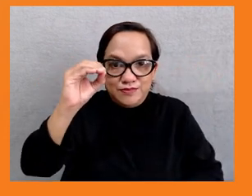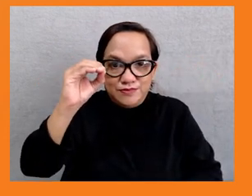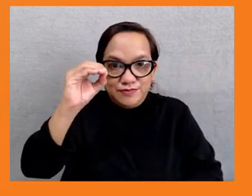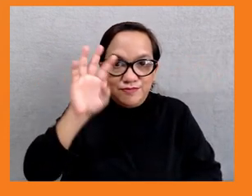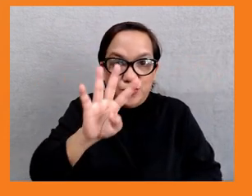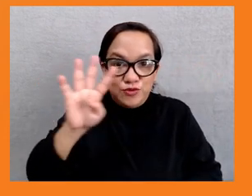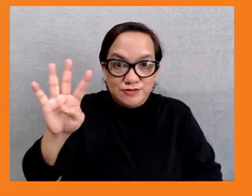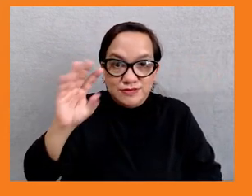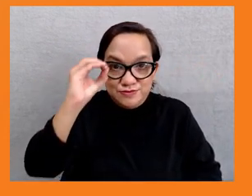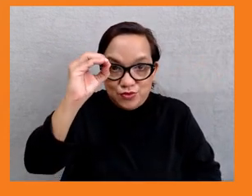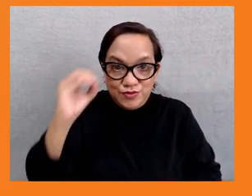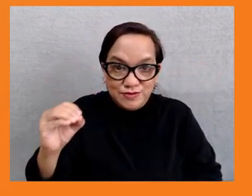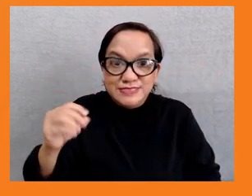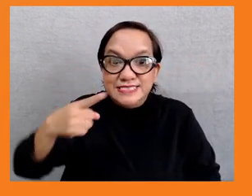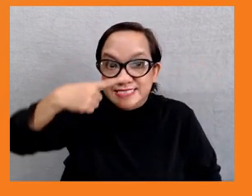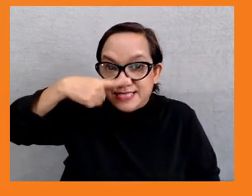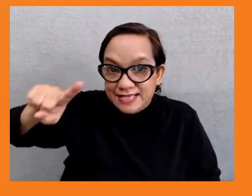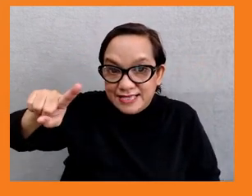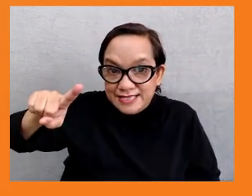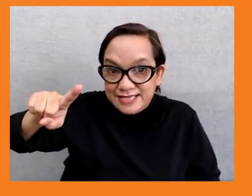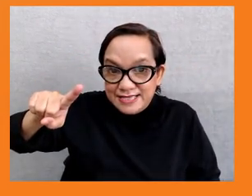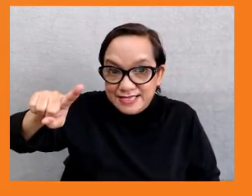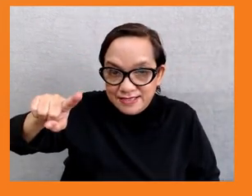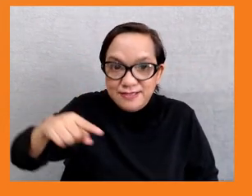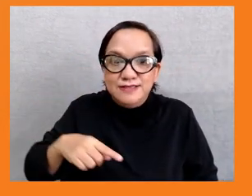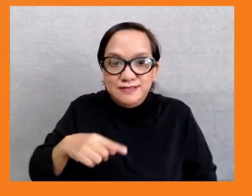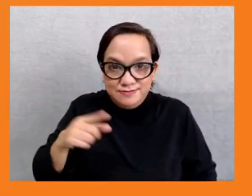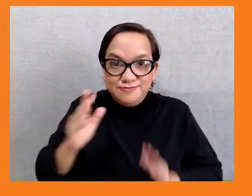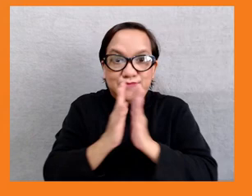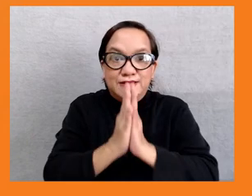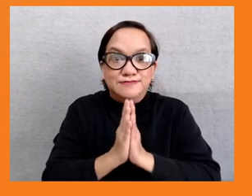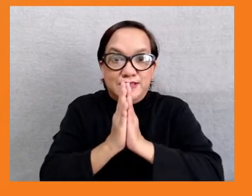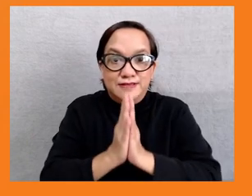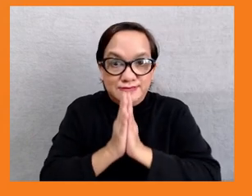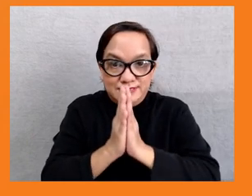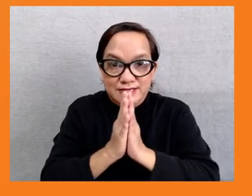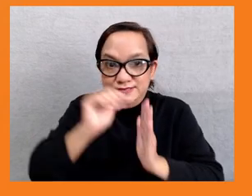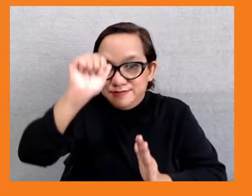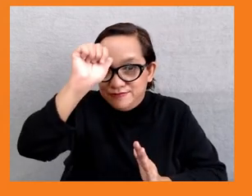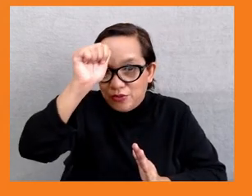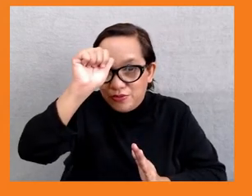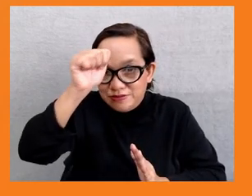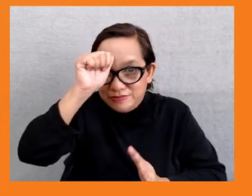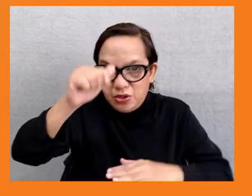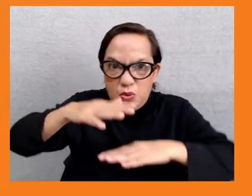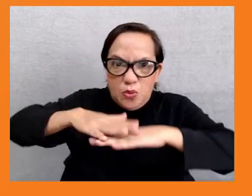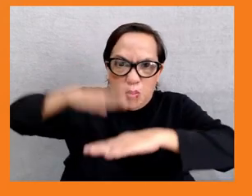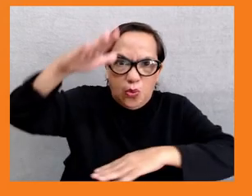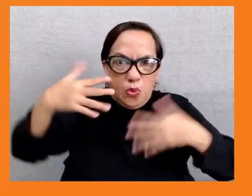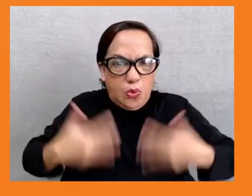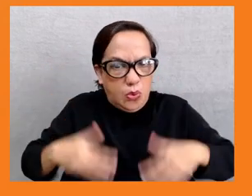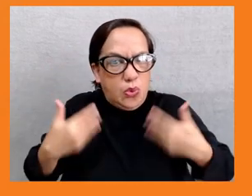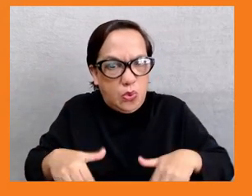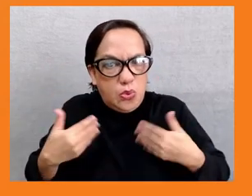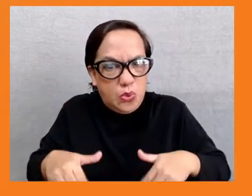And Thailand, Myanmar and India have the highest proportion of wealth in the hands of the richest one percent, whereas New Zealand, Australia and Kyrgyzstan